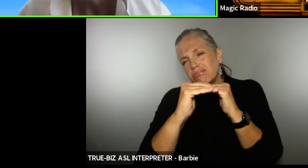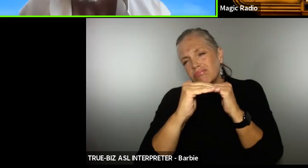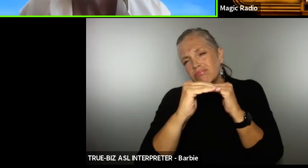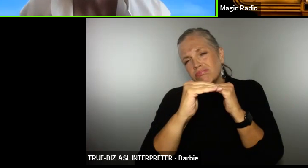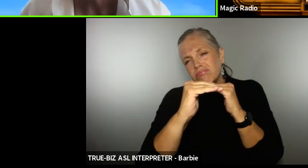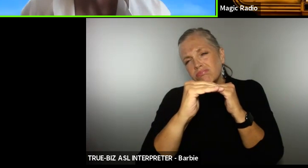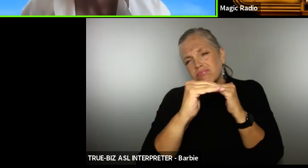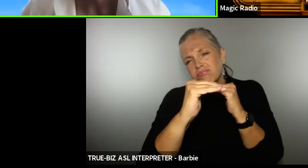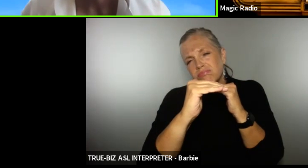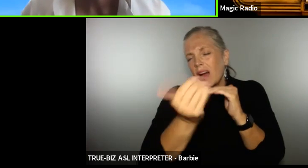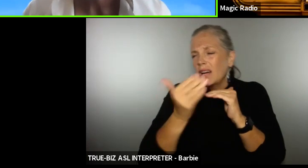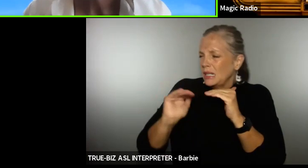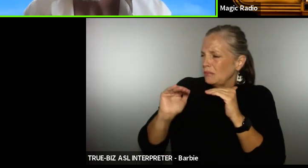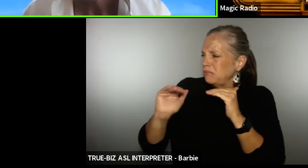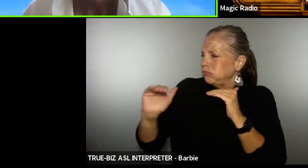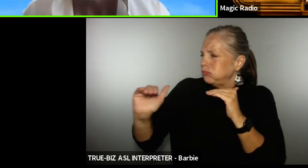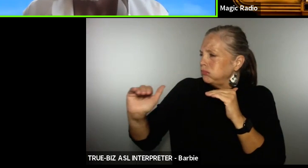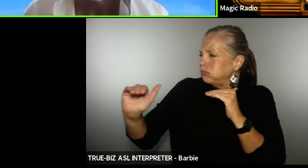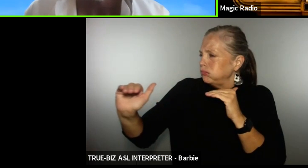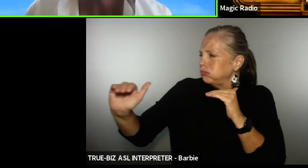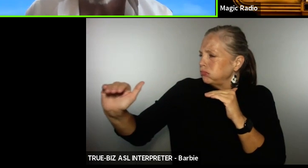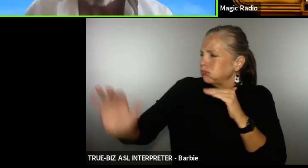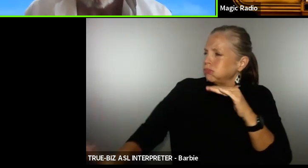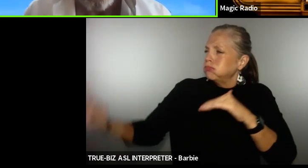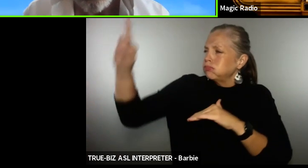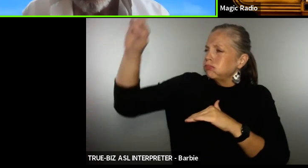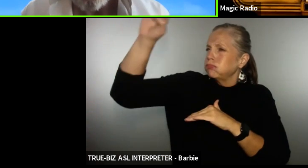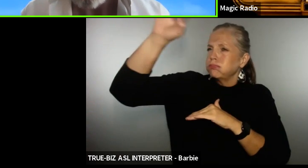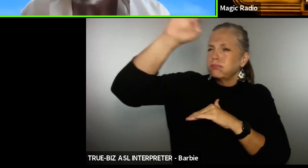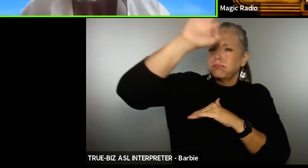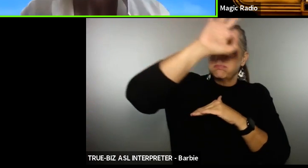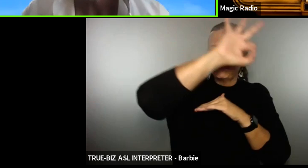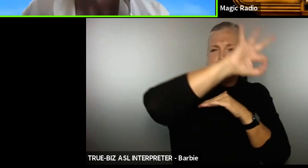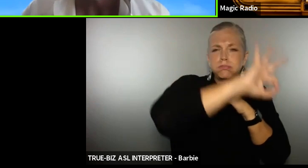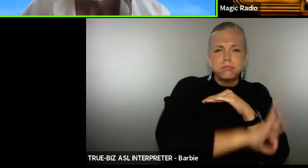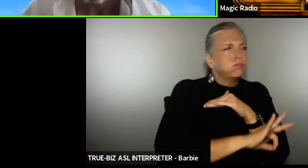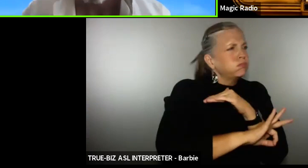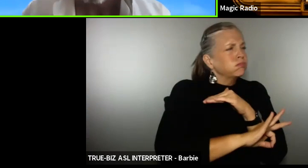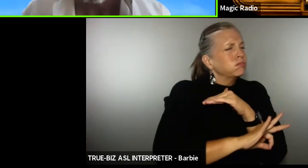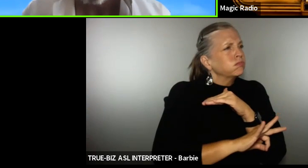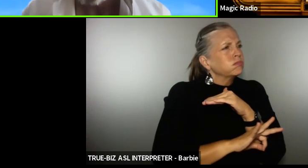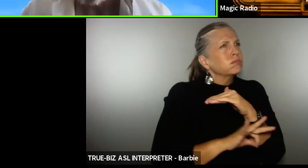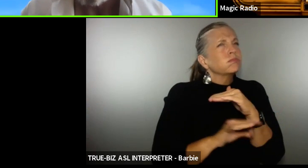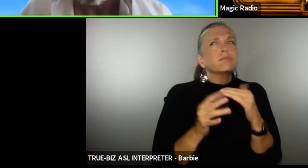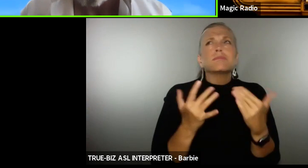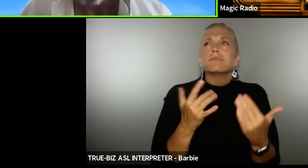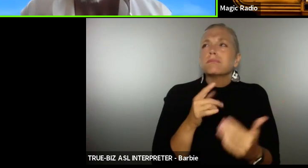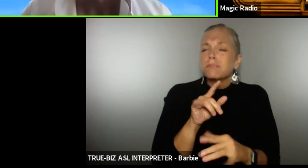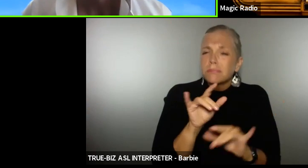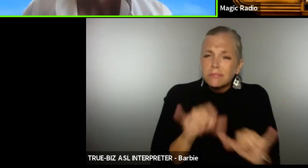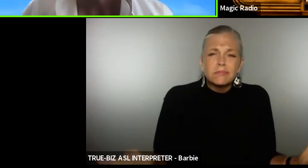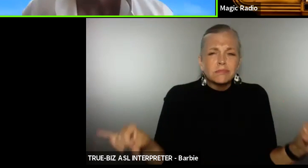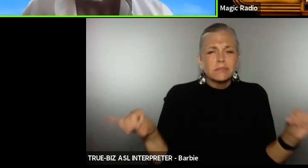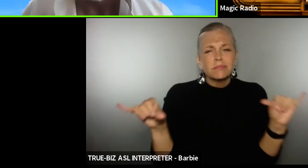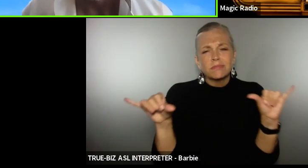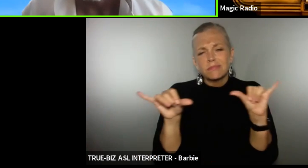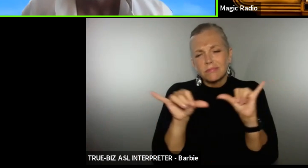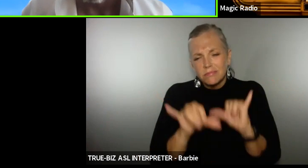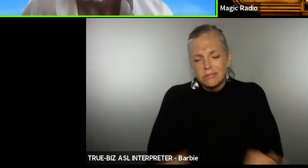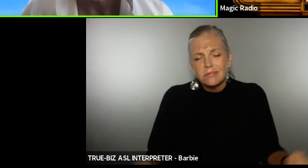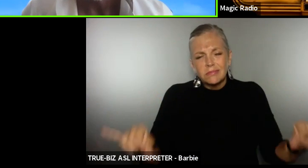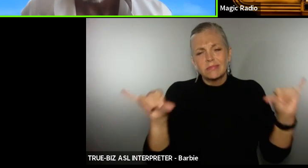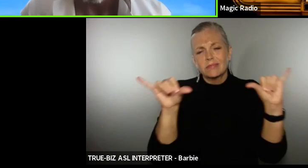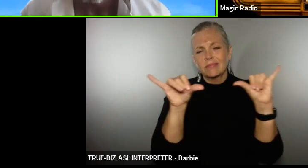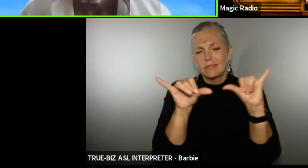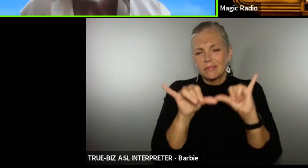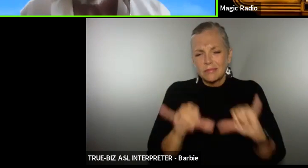dawns and sunsets disappear quickly and patiently impatient to be rid of the event not considerate of their lone